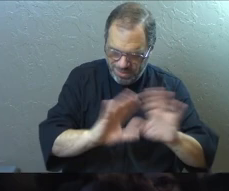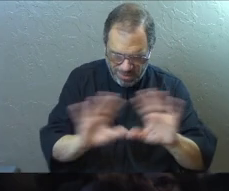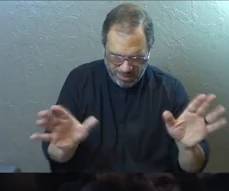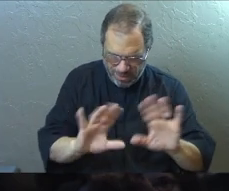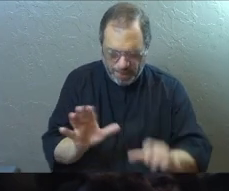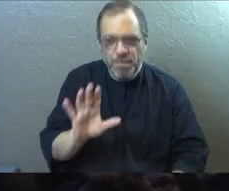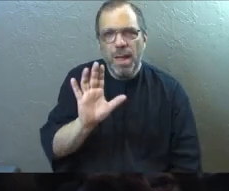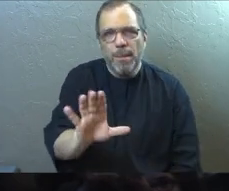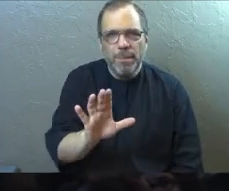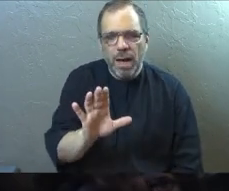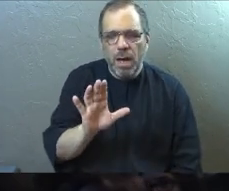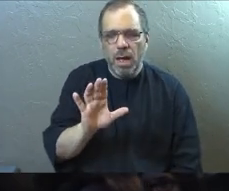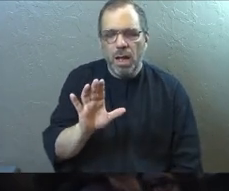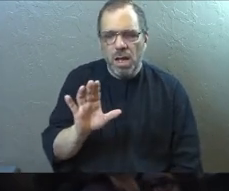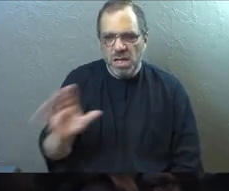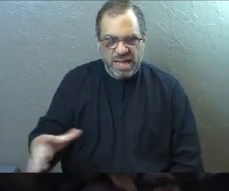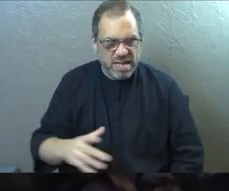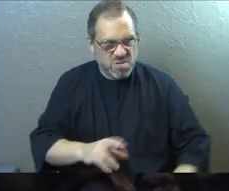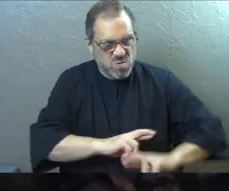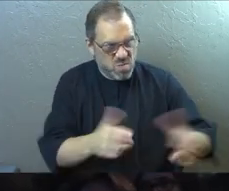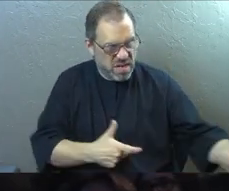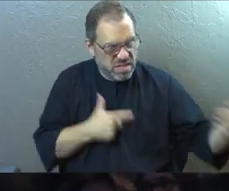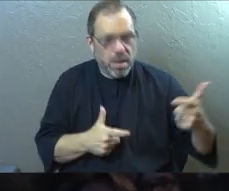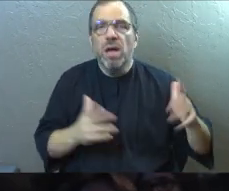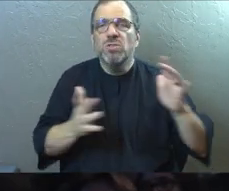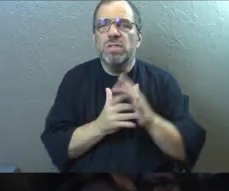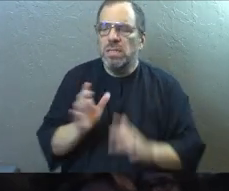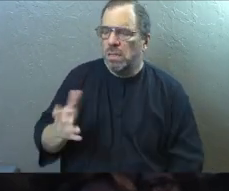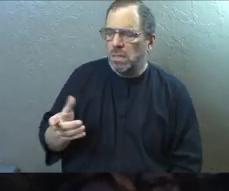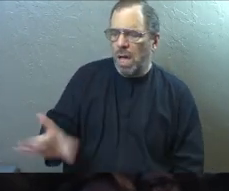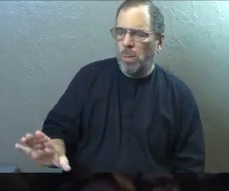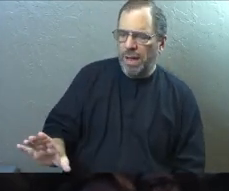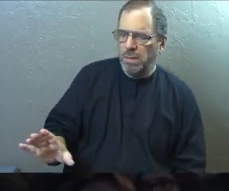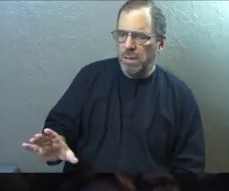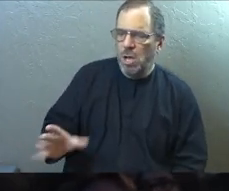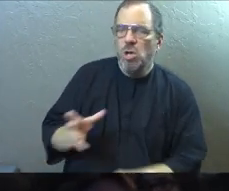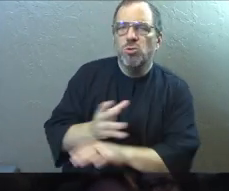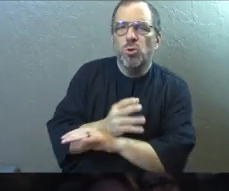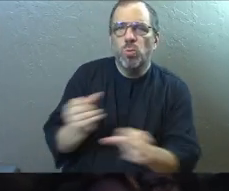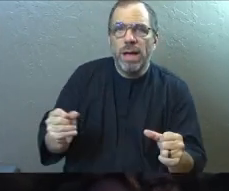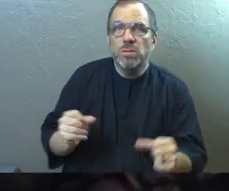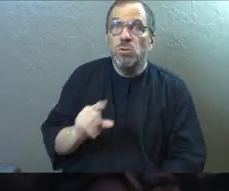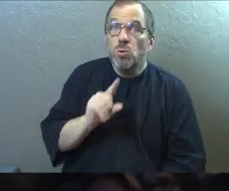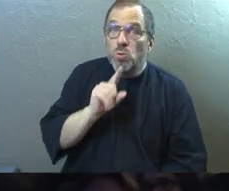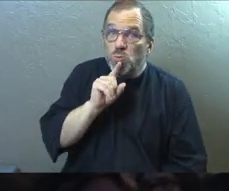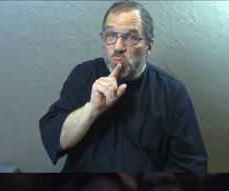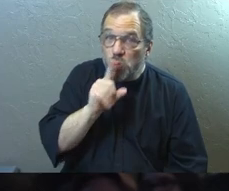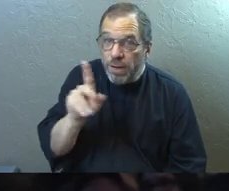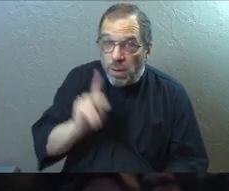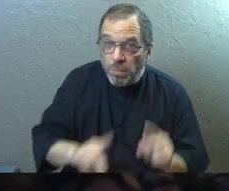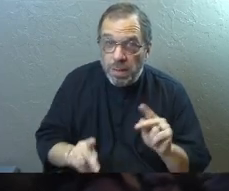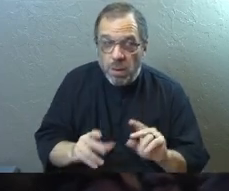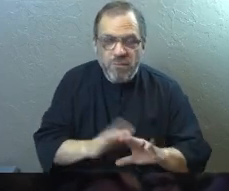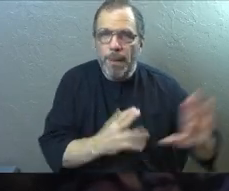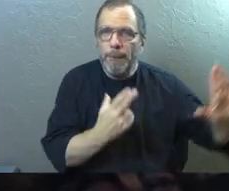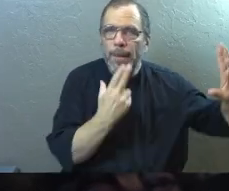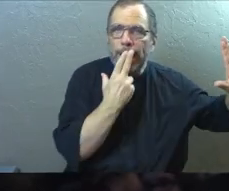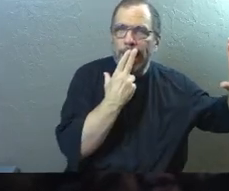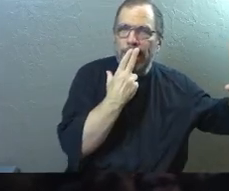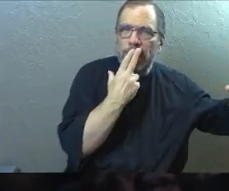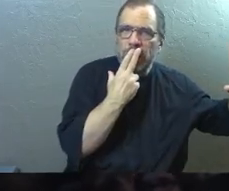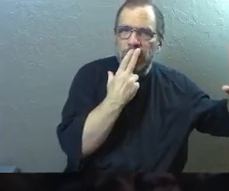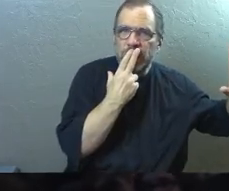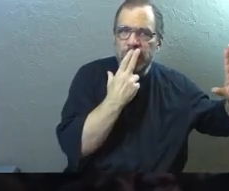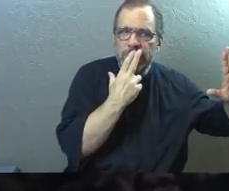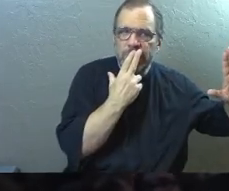make. But instead of going that route, Jesus gave them a way to rescue actual people from Hitler's regime. And